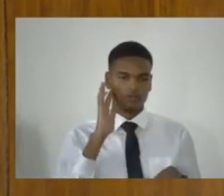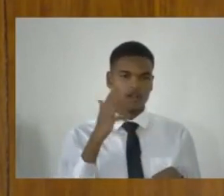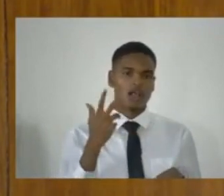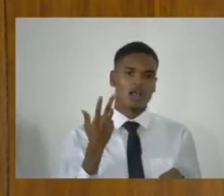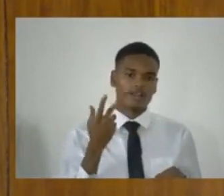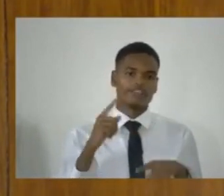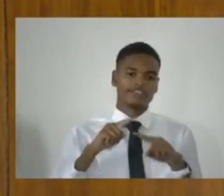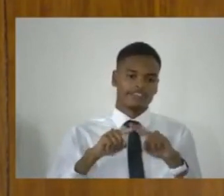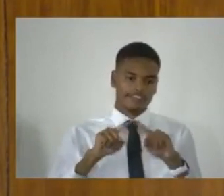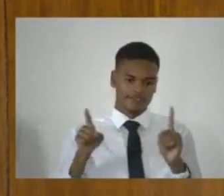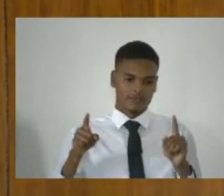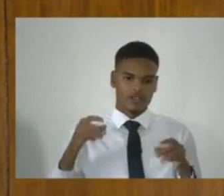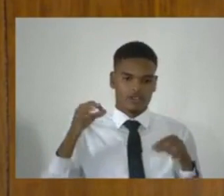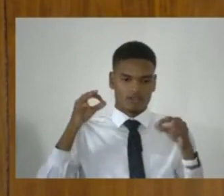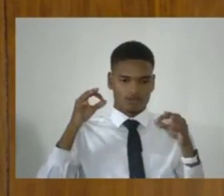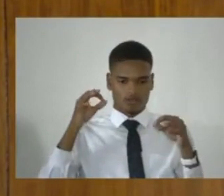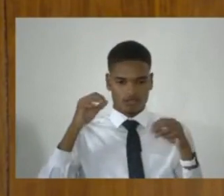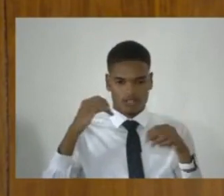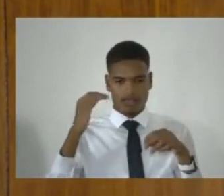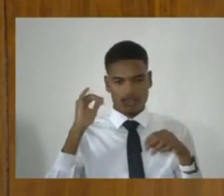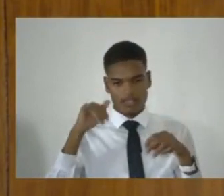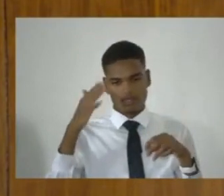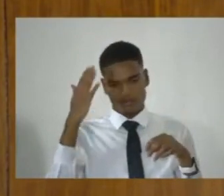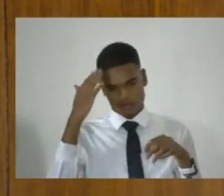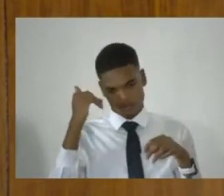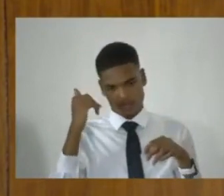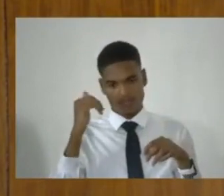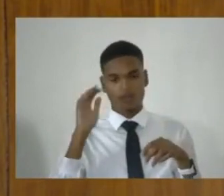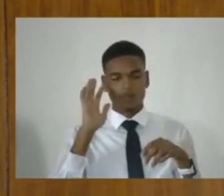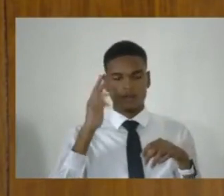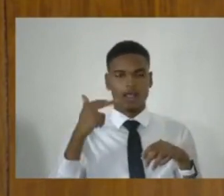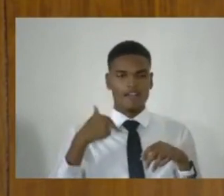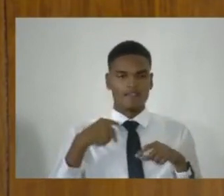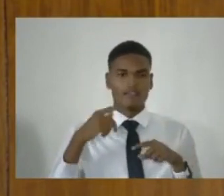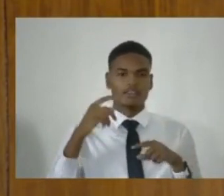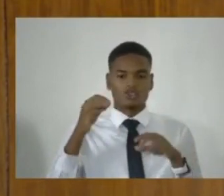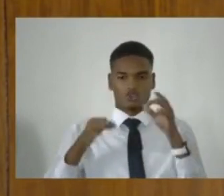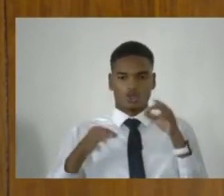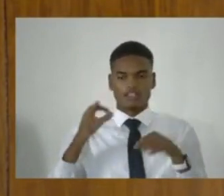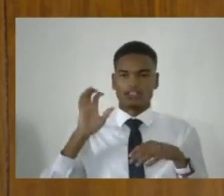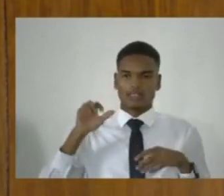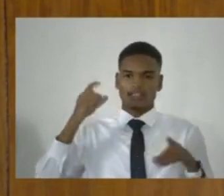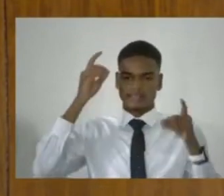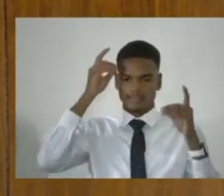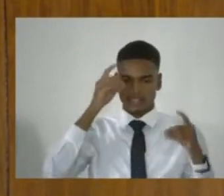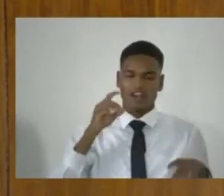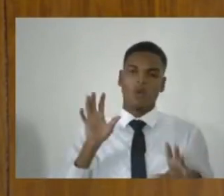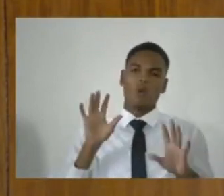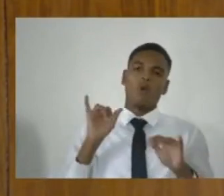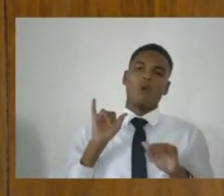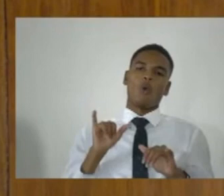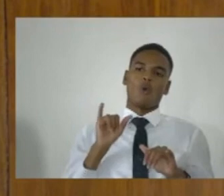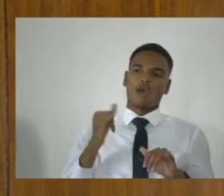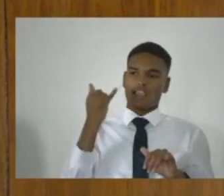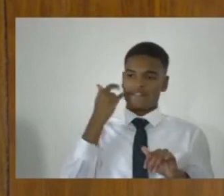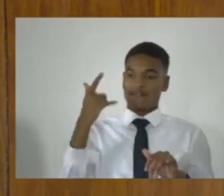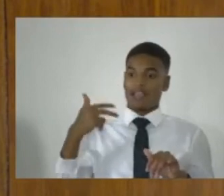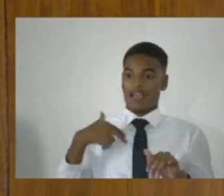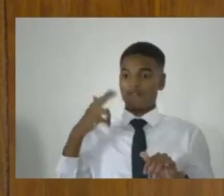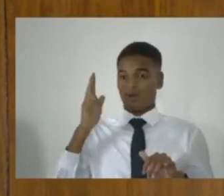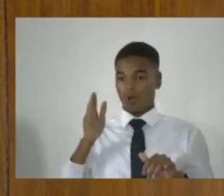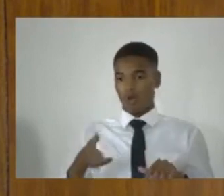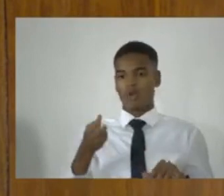it between the imposition of a life sentence in that type of case and what was the actual act involved.